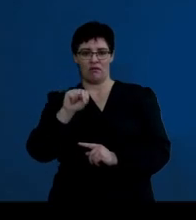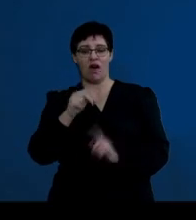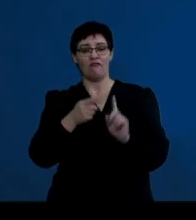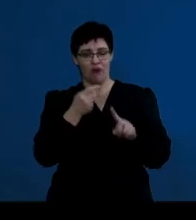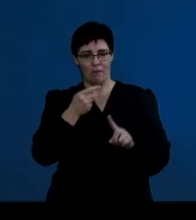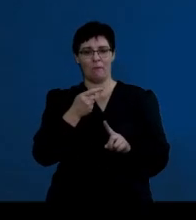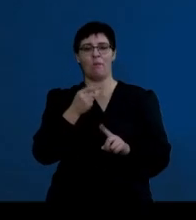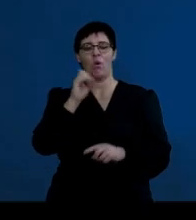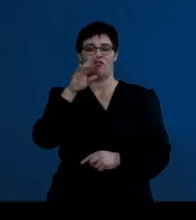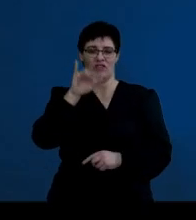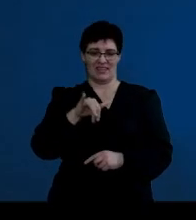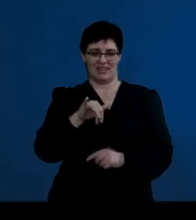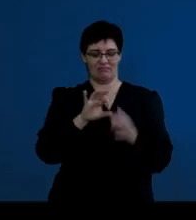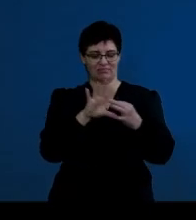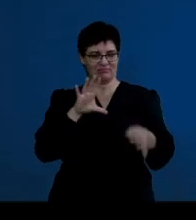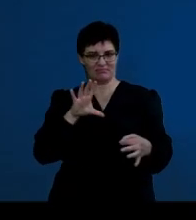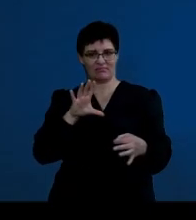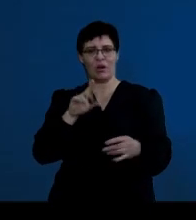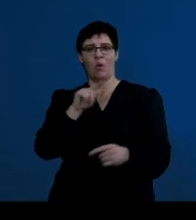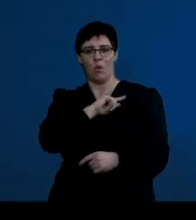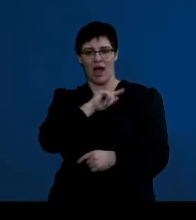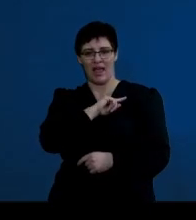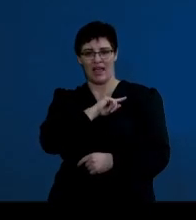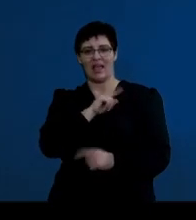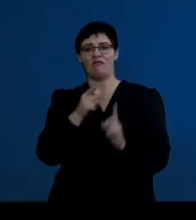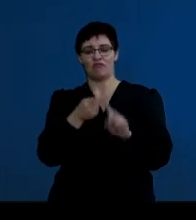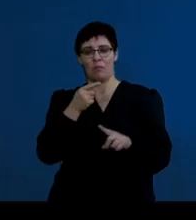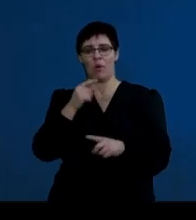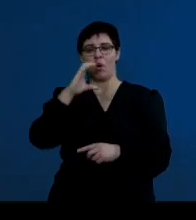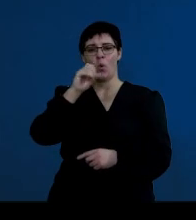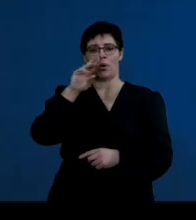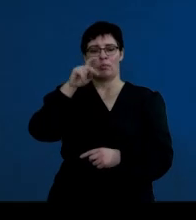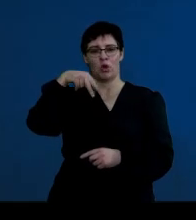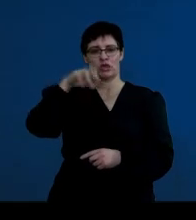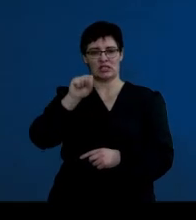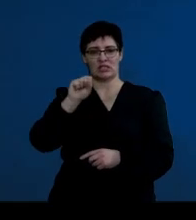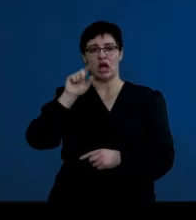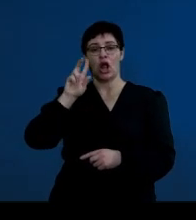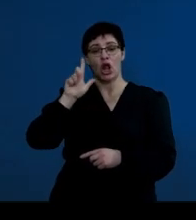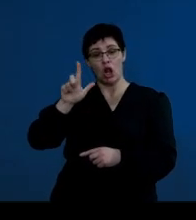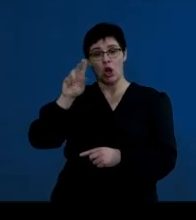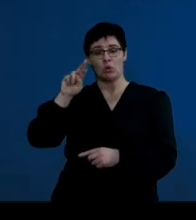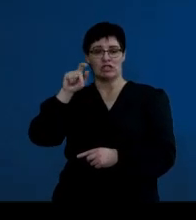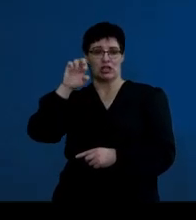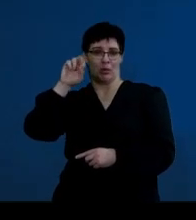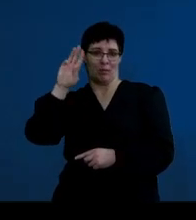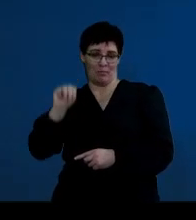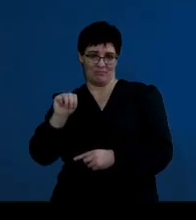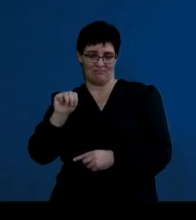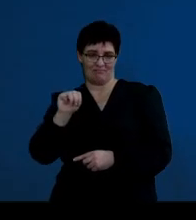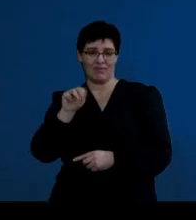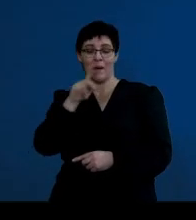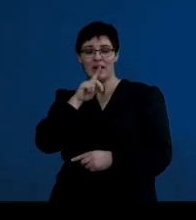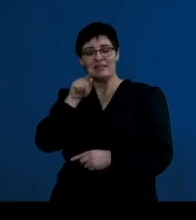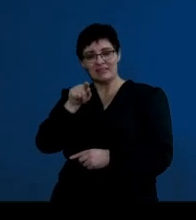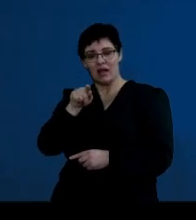the corpus luteum, which is what happens to the primary follicle as it